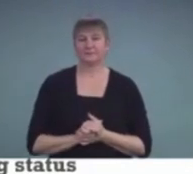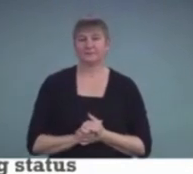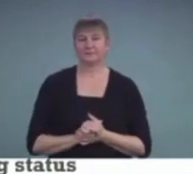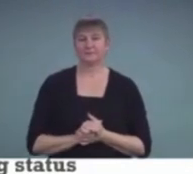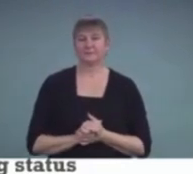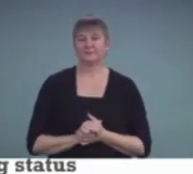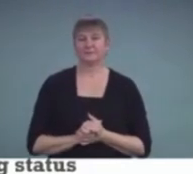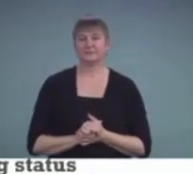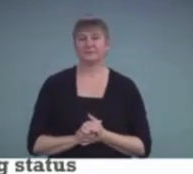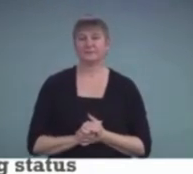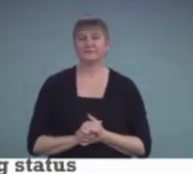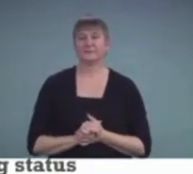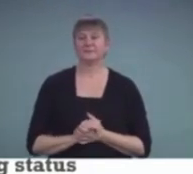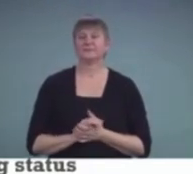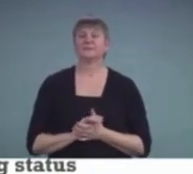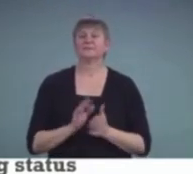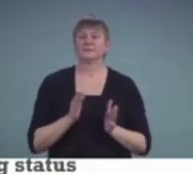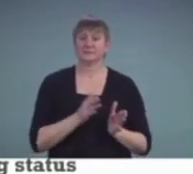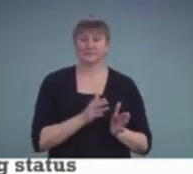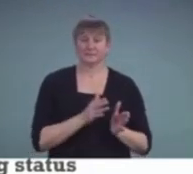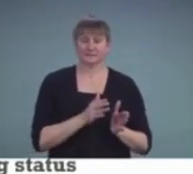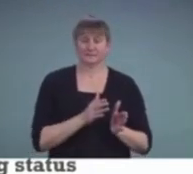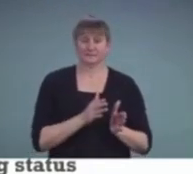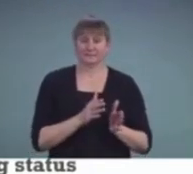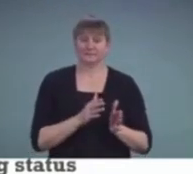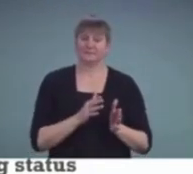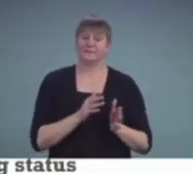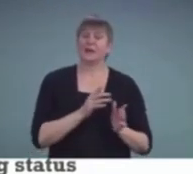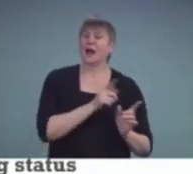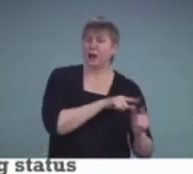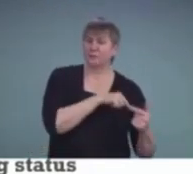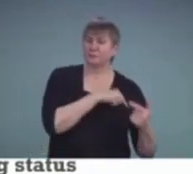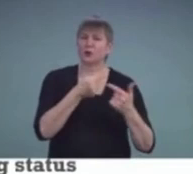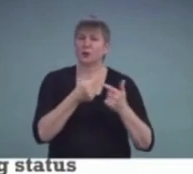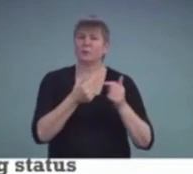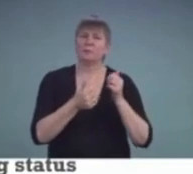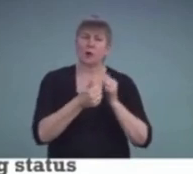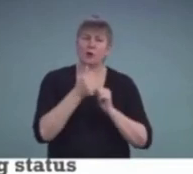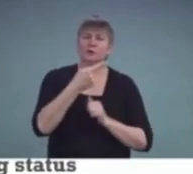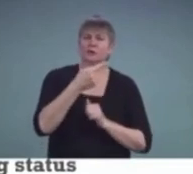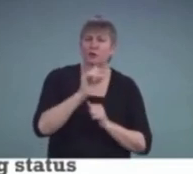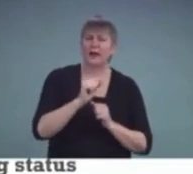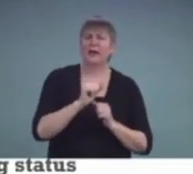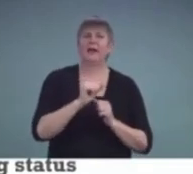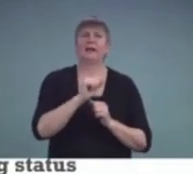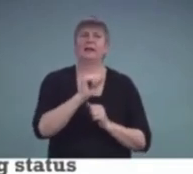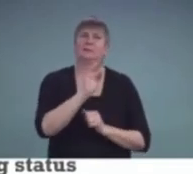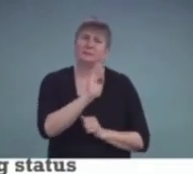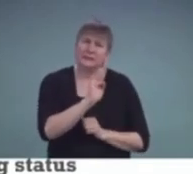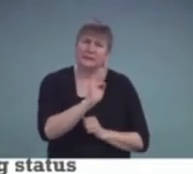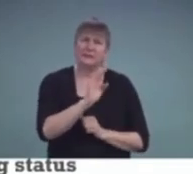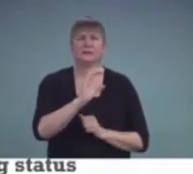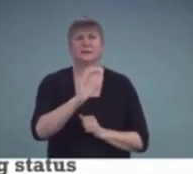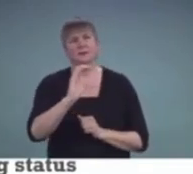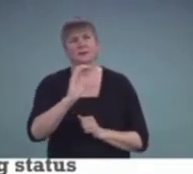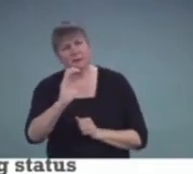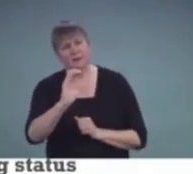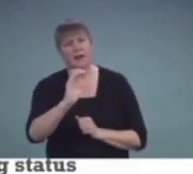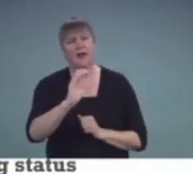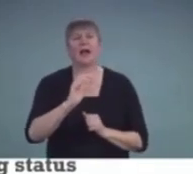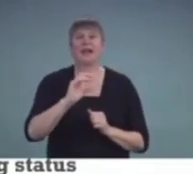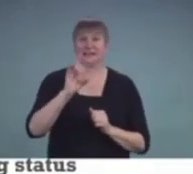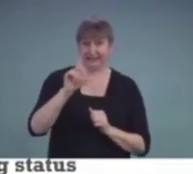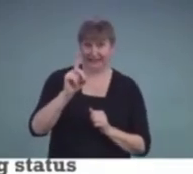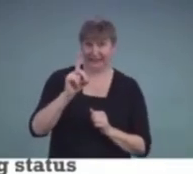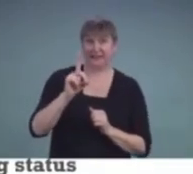So, his grades at that time were mostly B's and C's, but he did have a D in math and actually an F